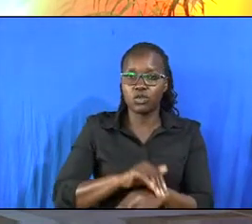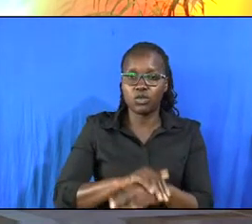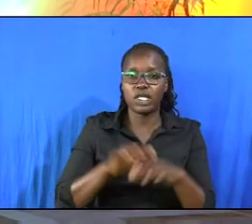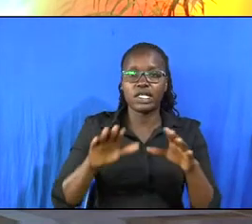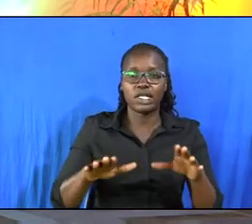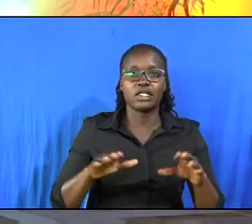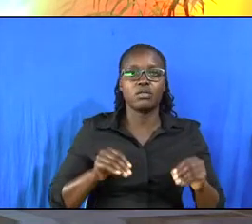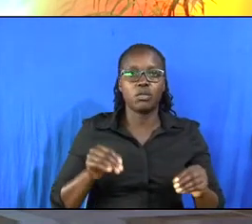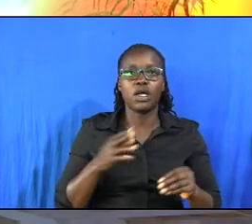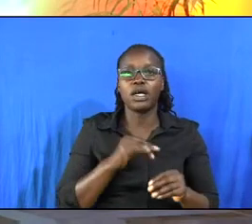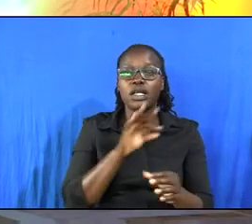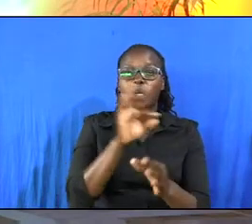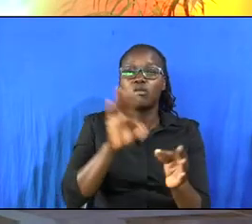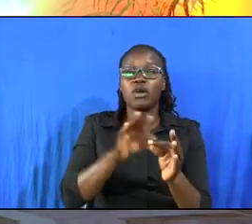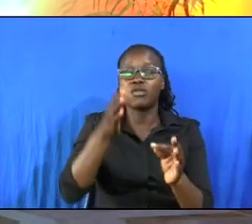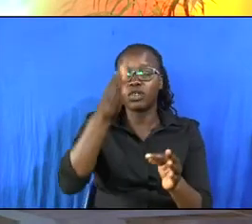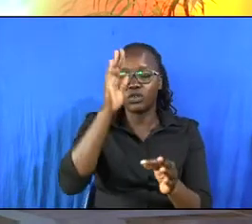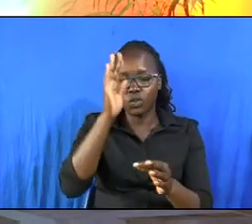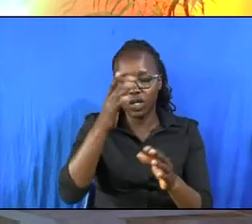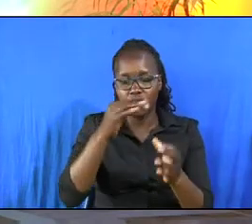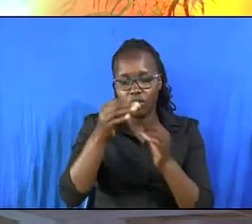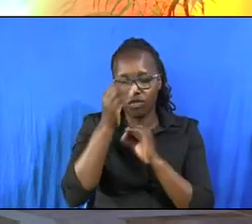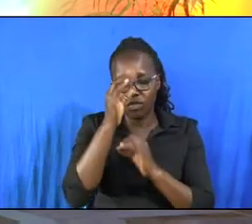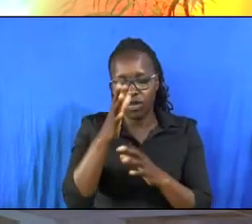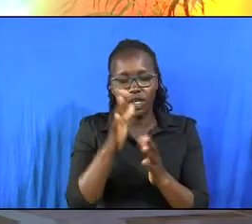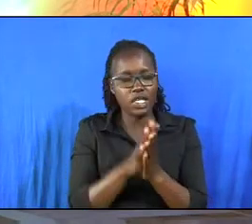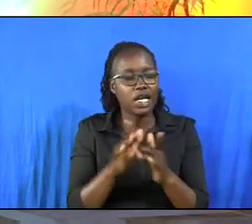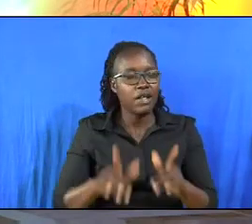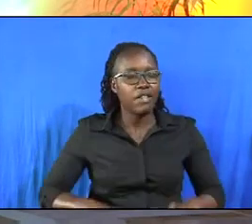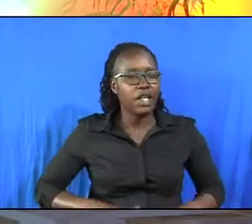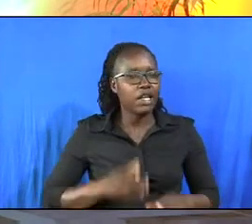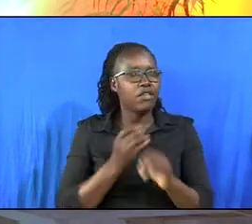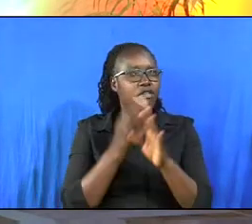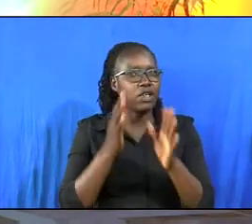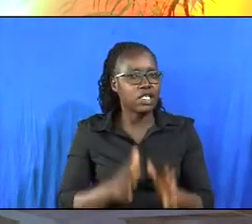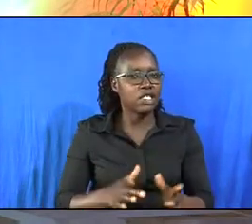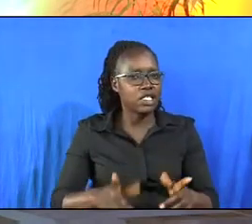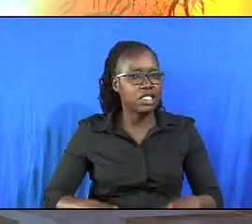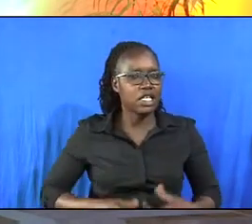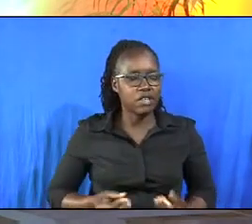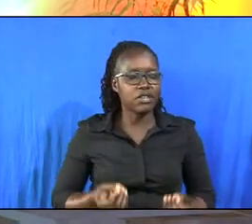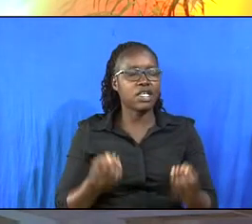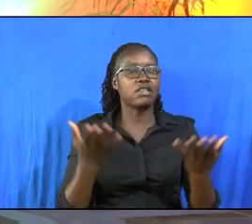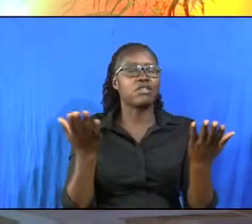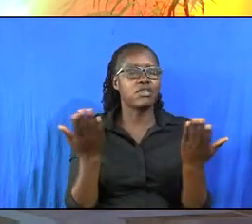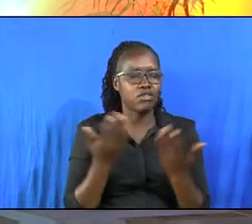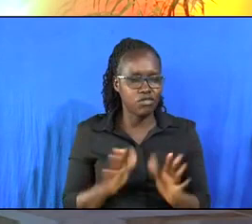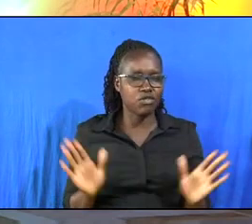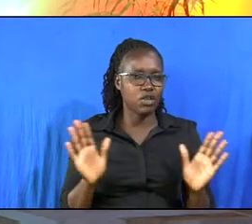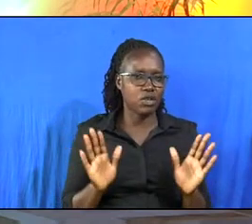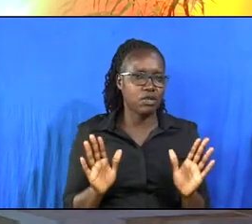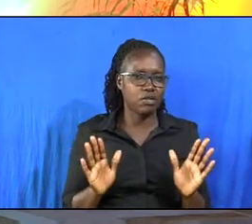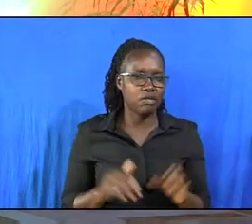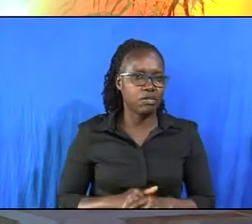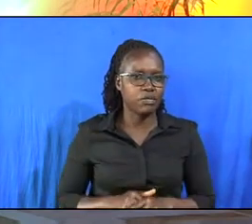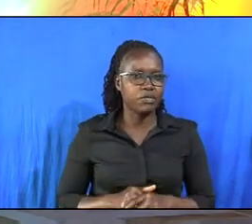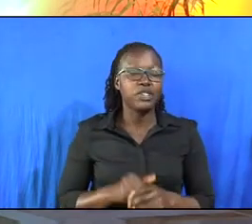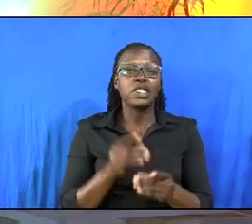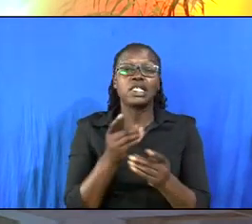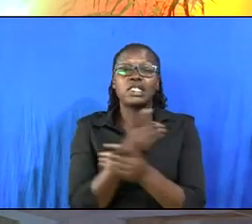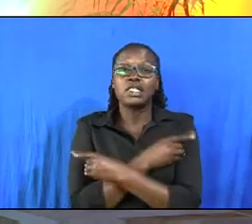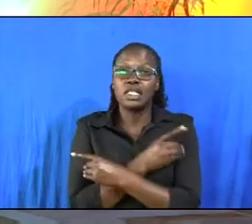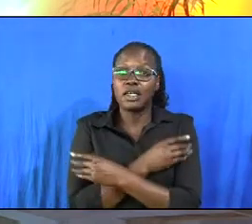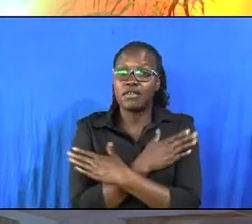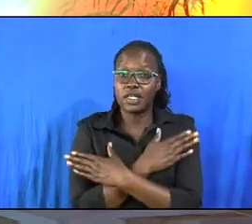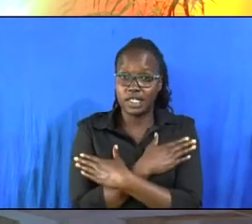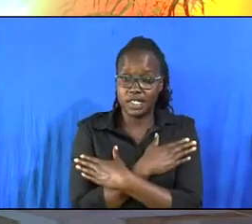good and acceptable and perfect will of god the life of a christian is a life of sacrifice dear friends